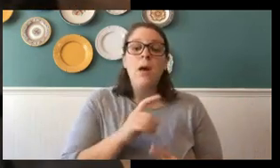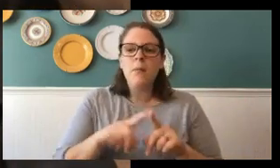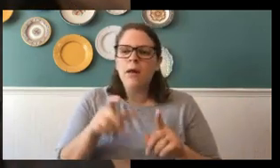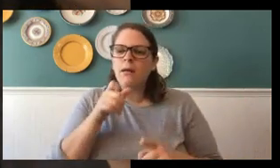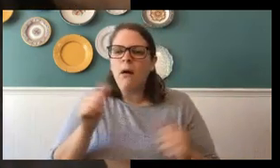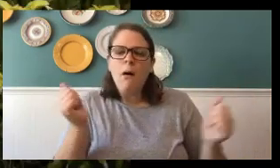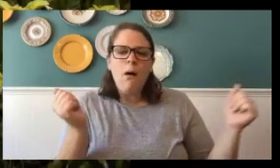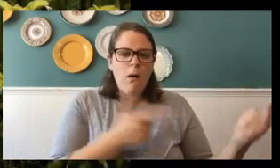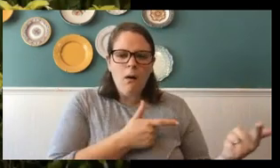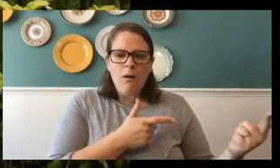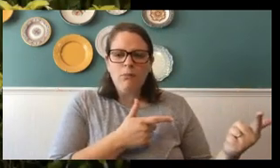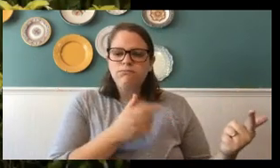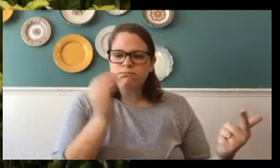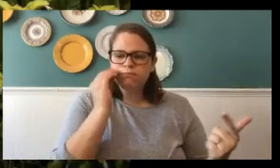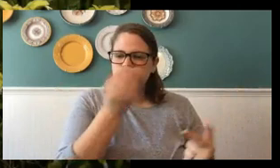what?